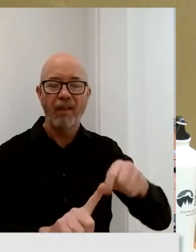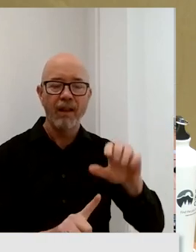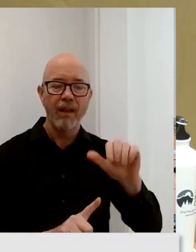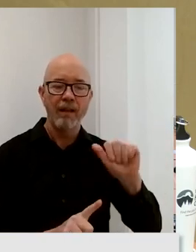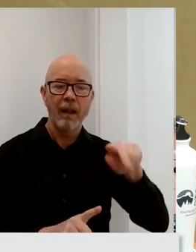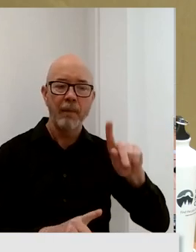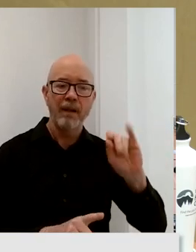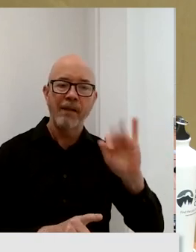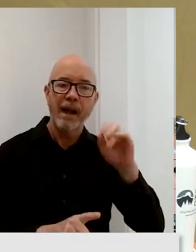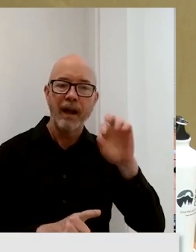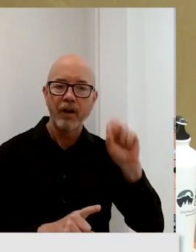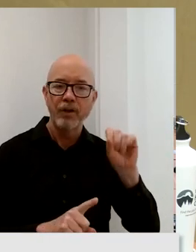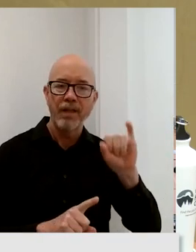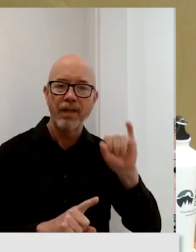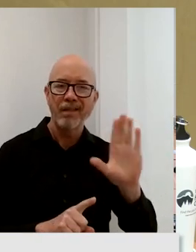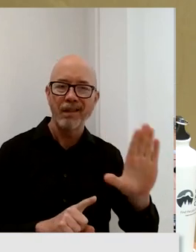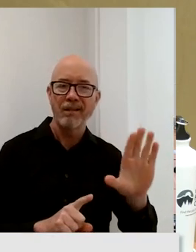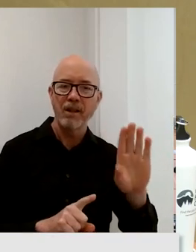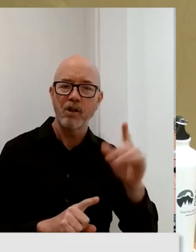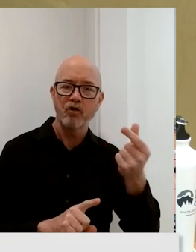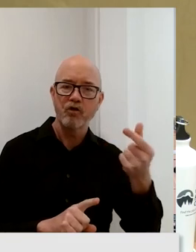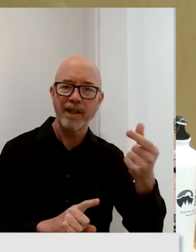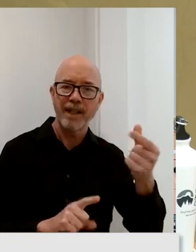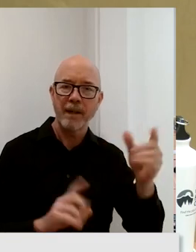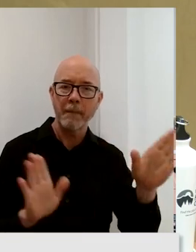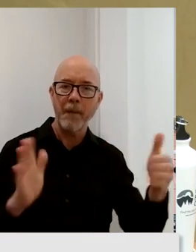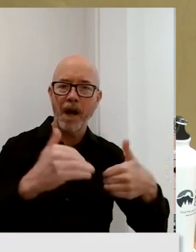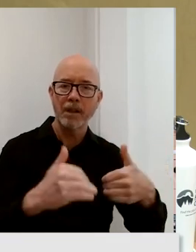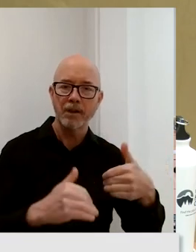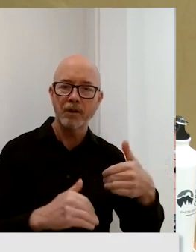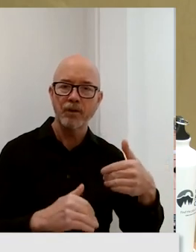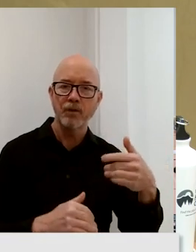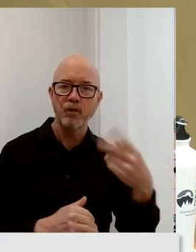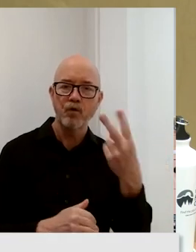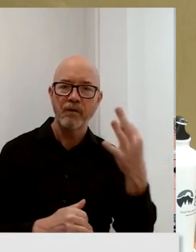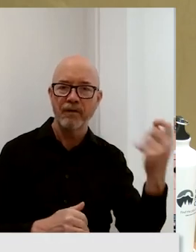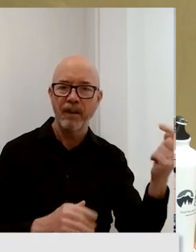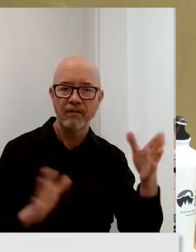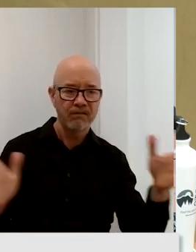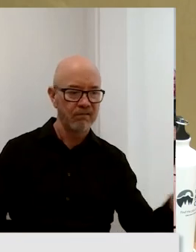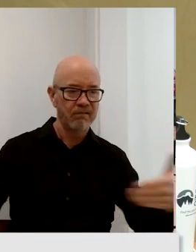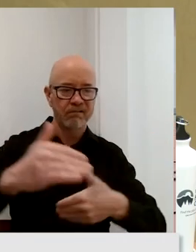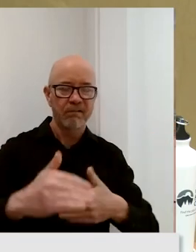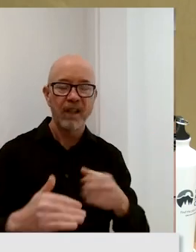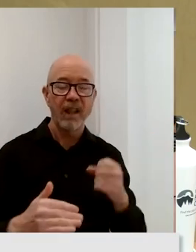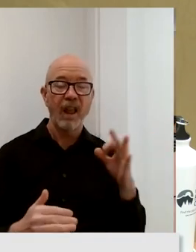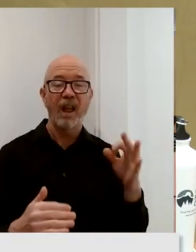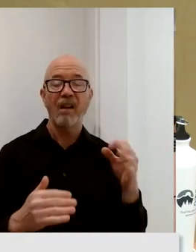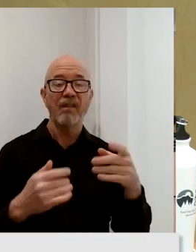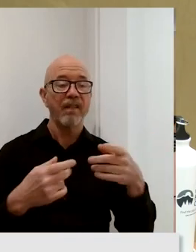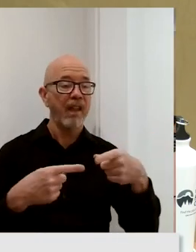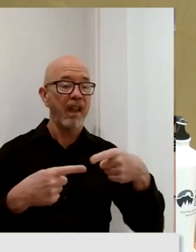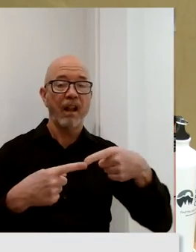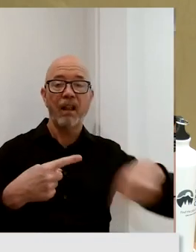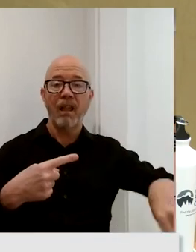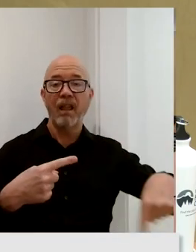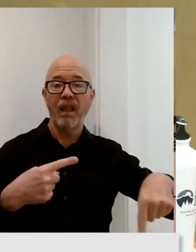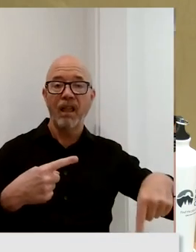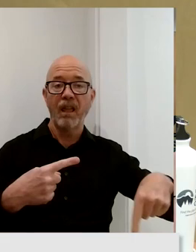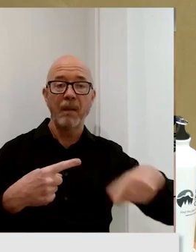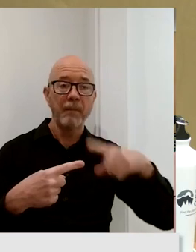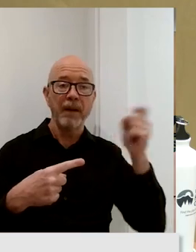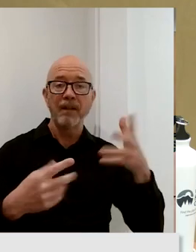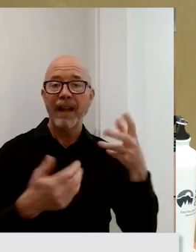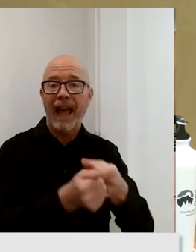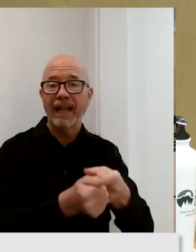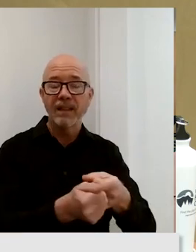boxes. those, those, when those lose power from a car accident or a meter getting smashed or whatever, an